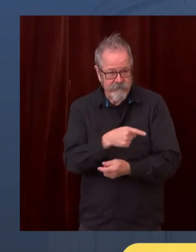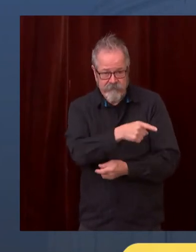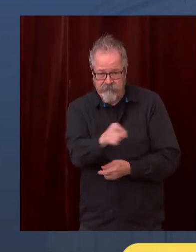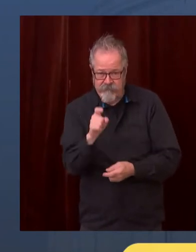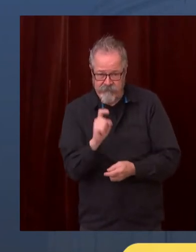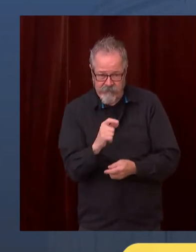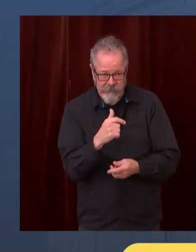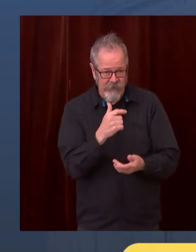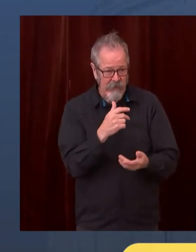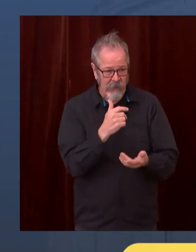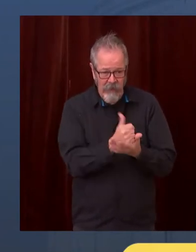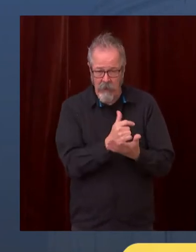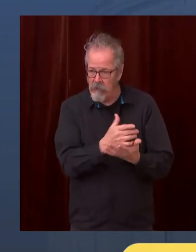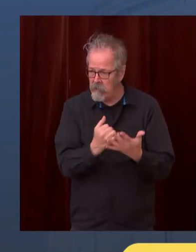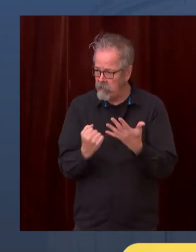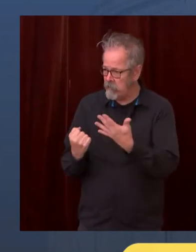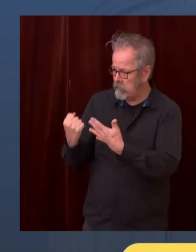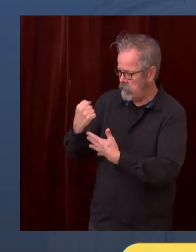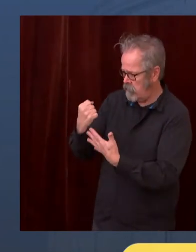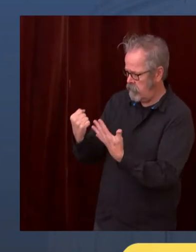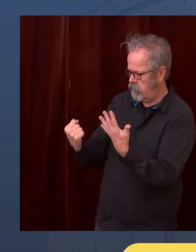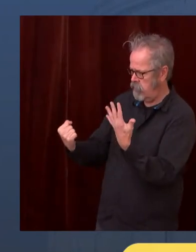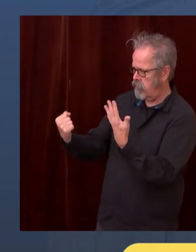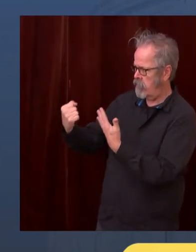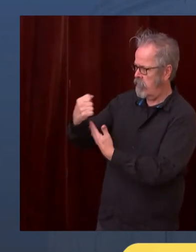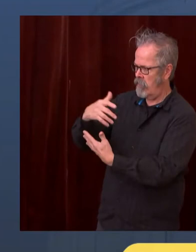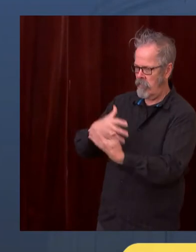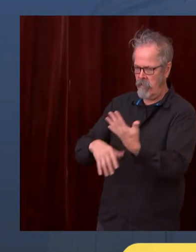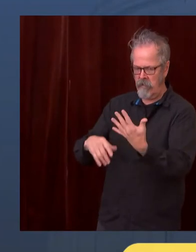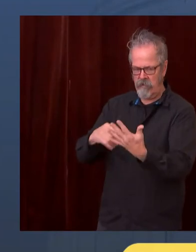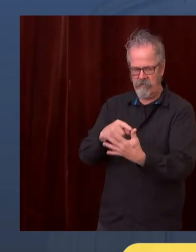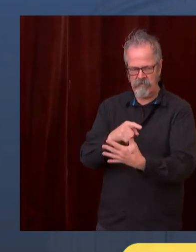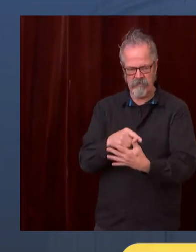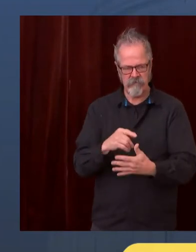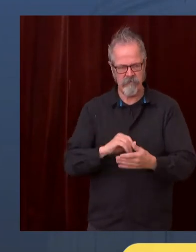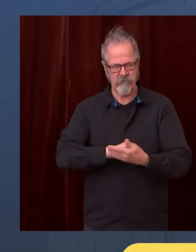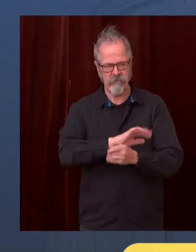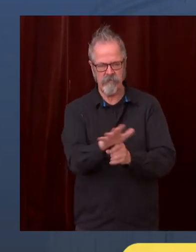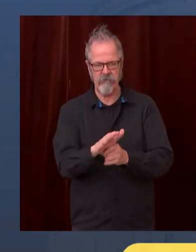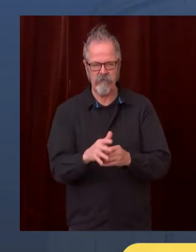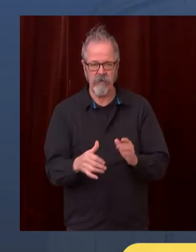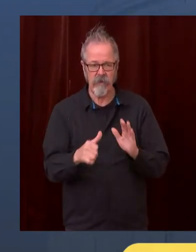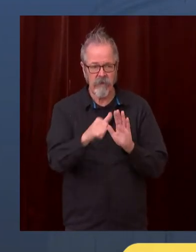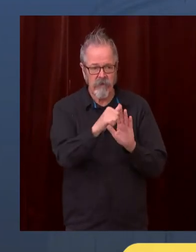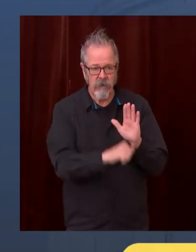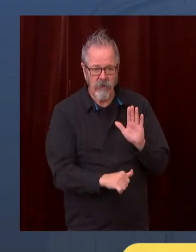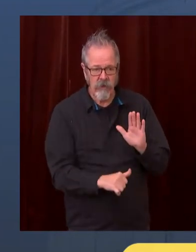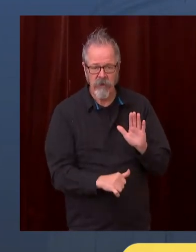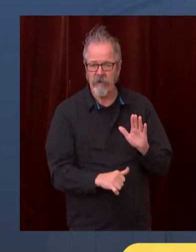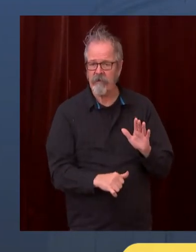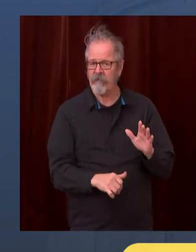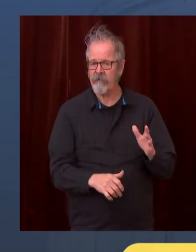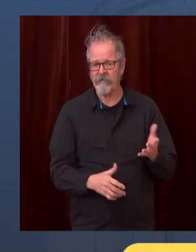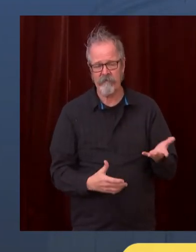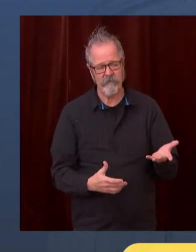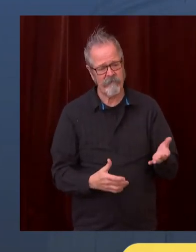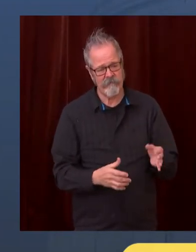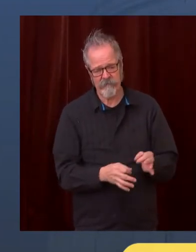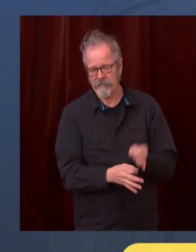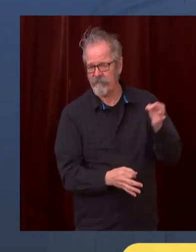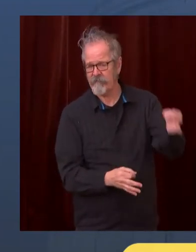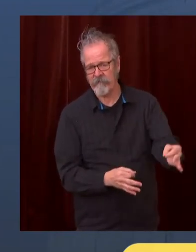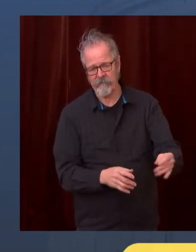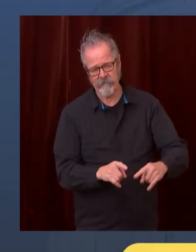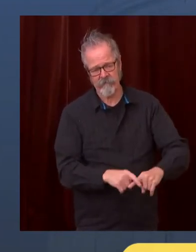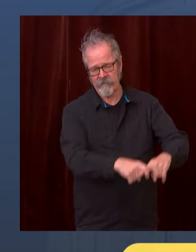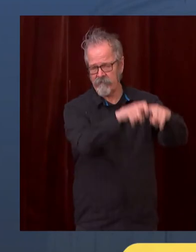usually urgent. And we don't like to delay any procedures that have to be done. So if the COVID-19